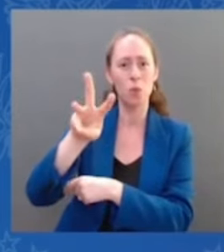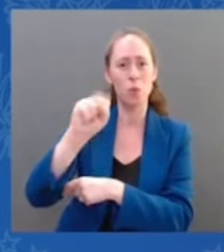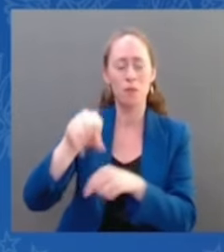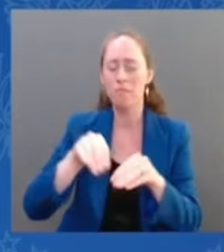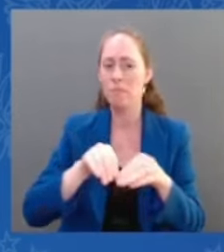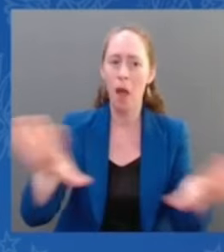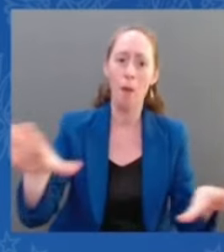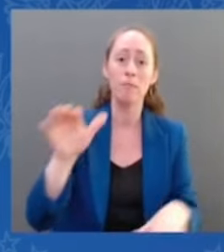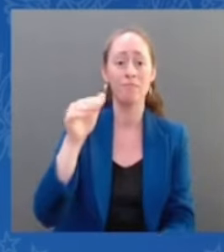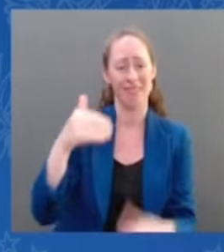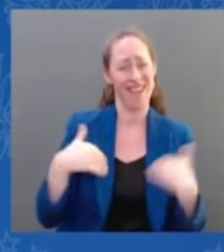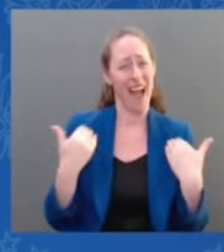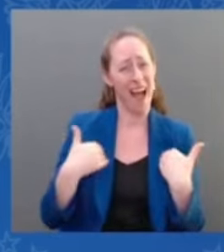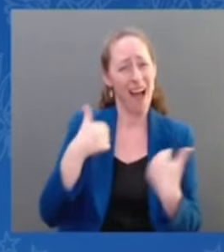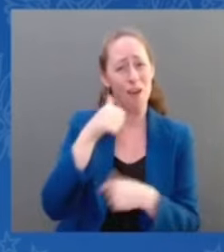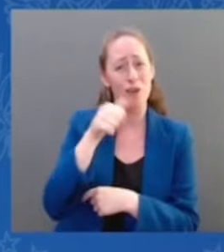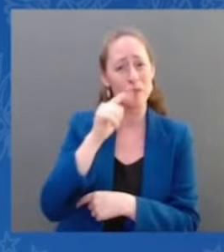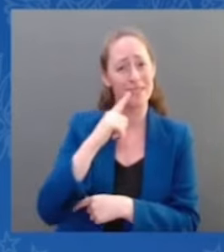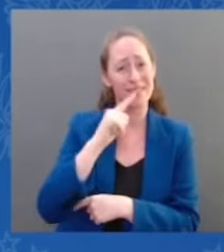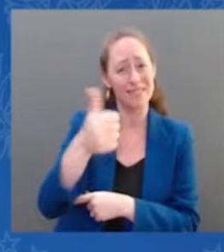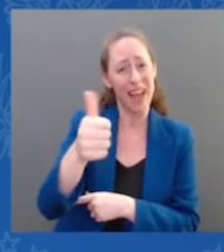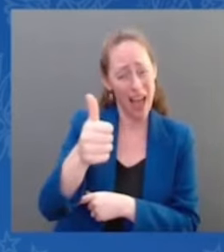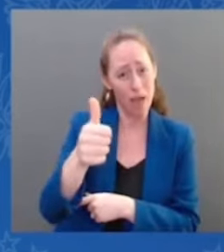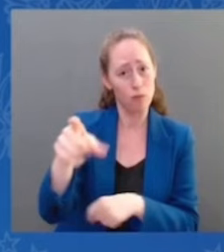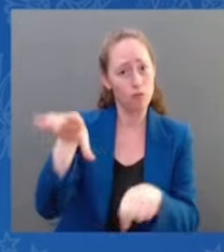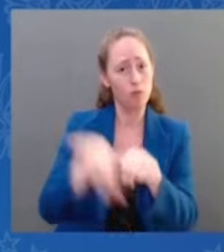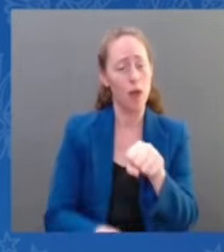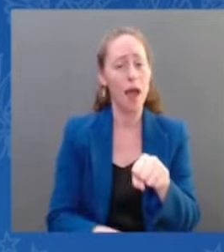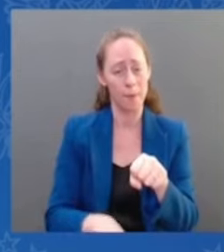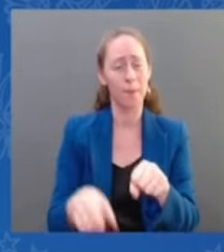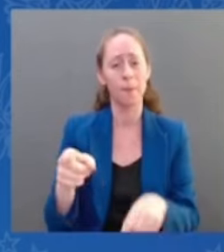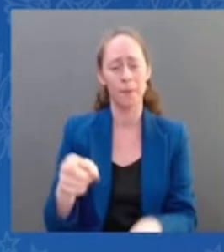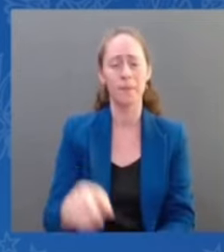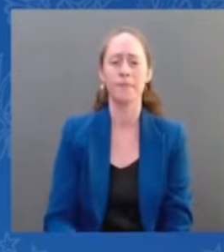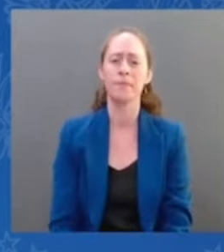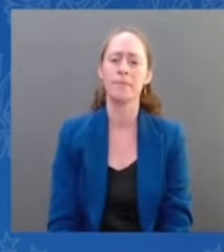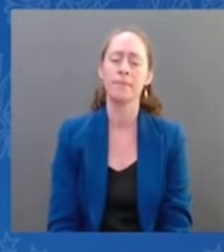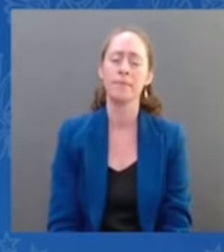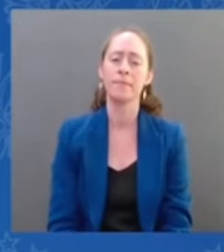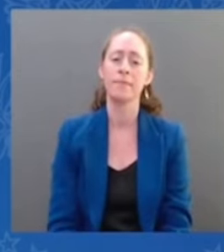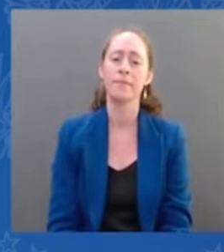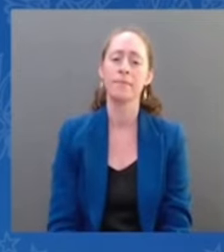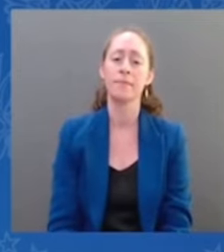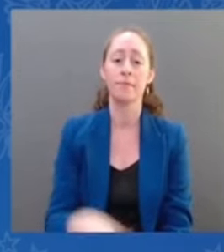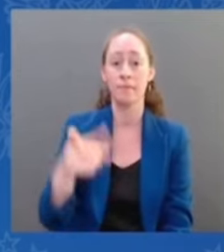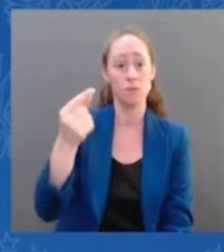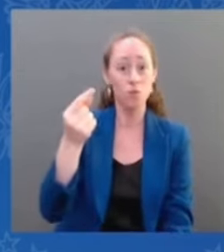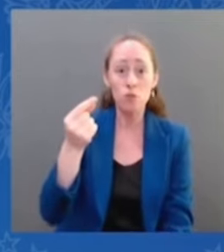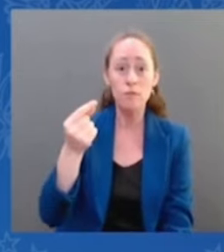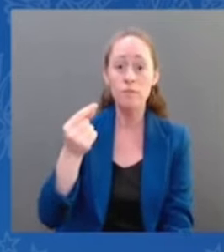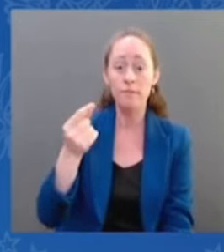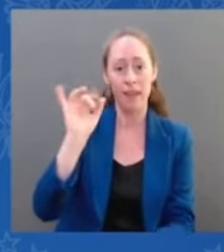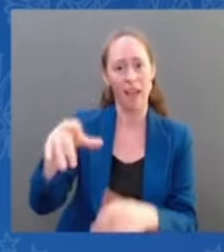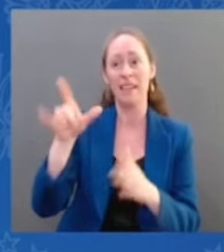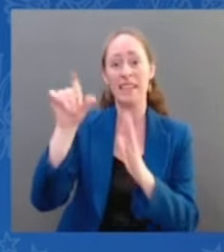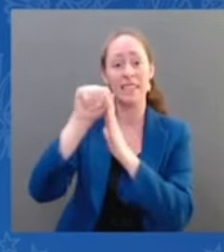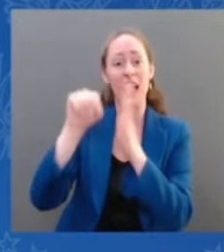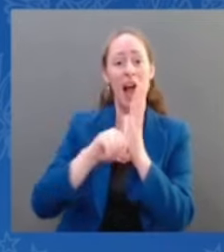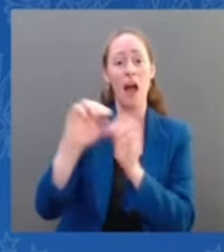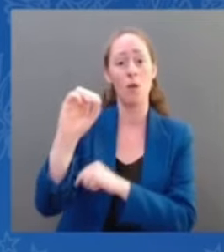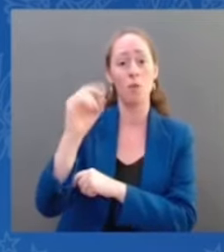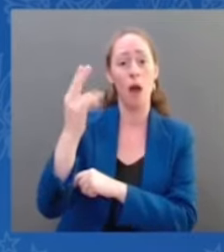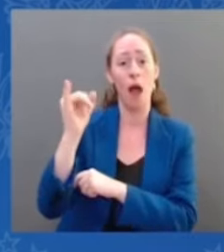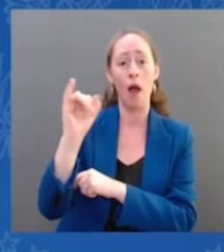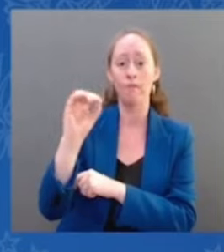forced to have to travel out of the state to Indiana to seek to terminate the presidency and maybe save her life. That's the last part is